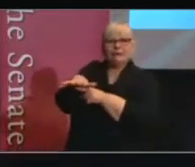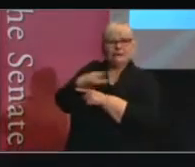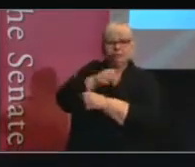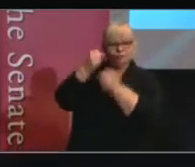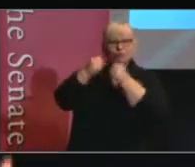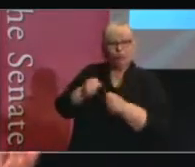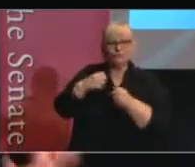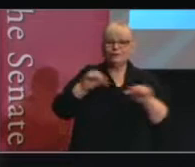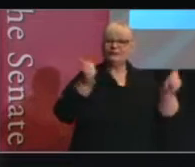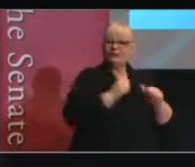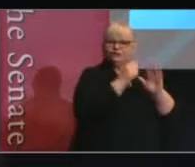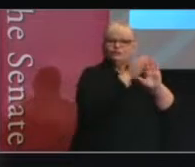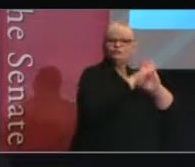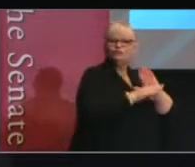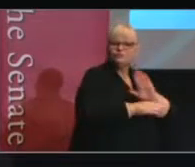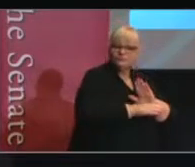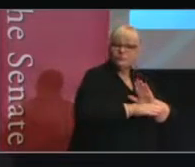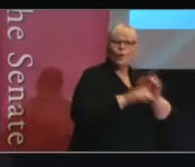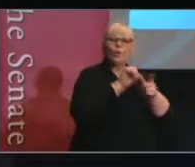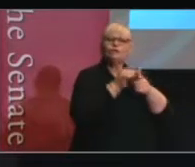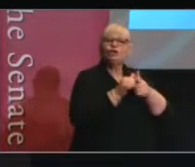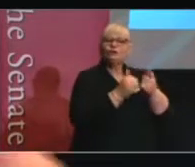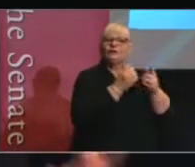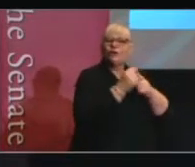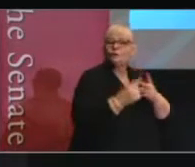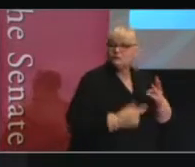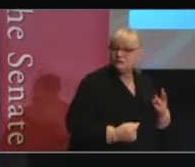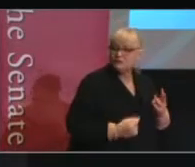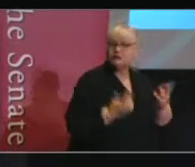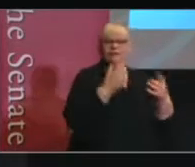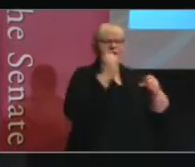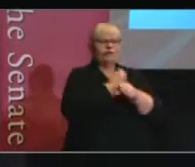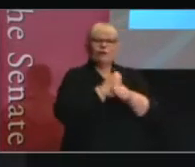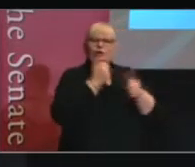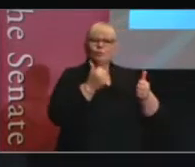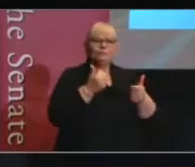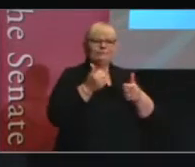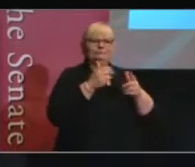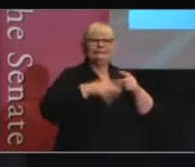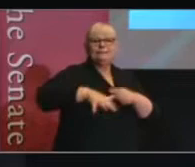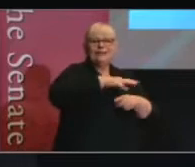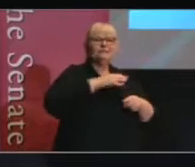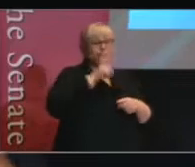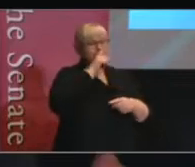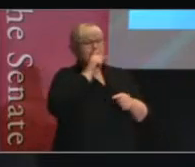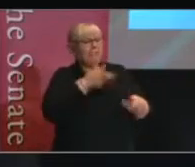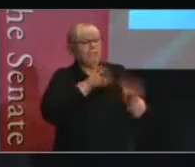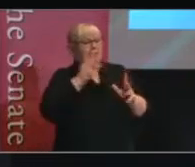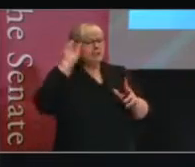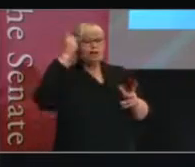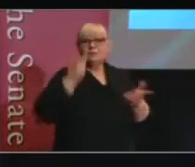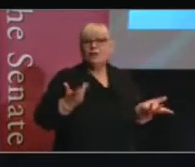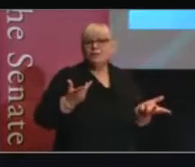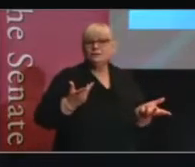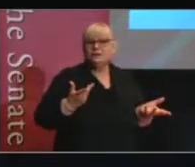they've identified the alternative legislative option, they've created the space for people to change their mind, and they've paved the